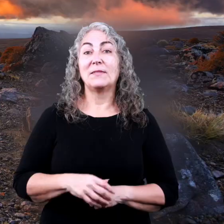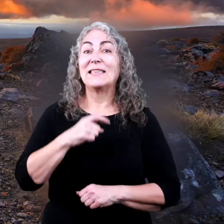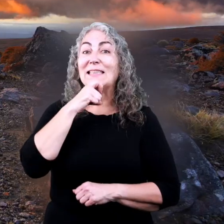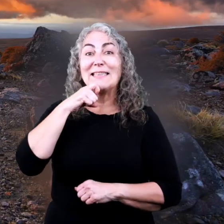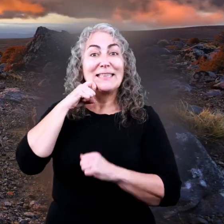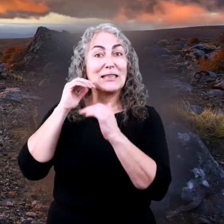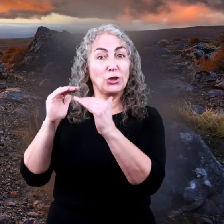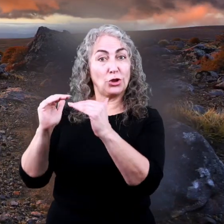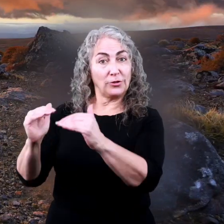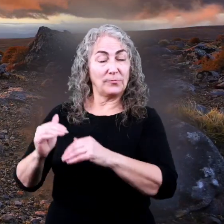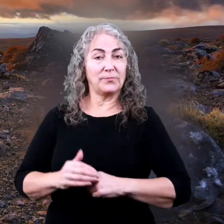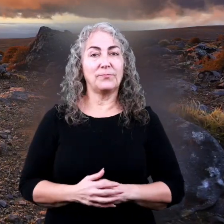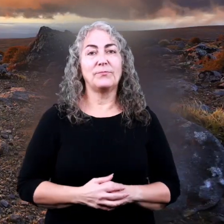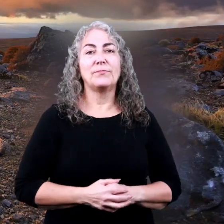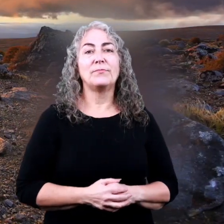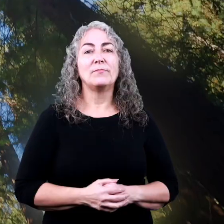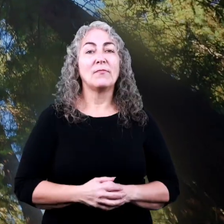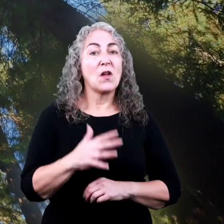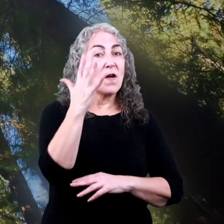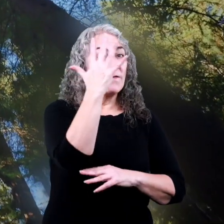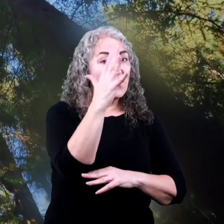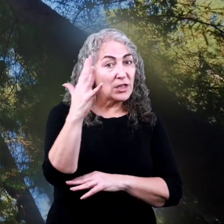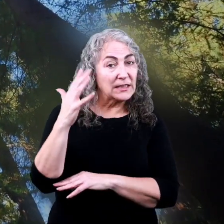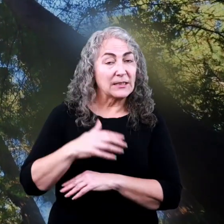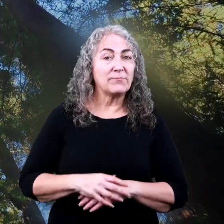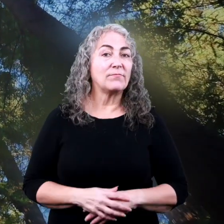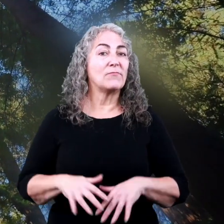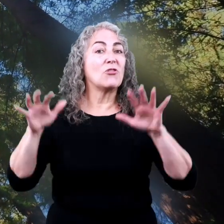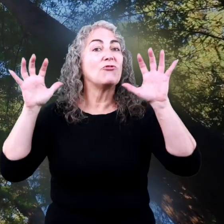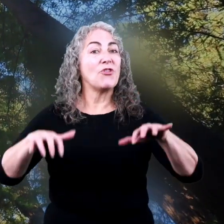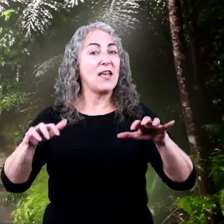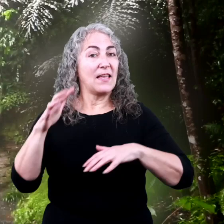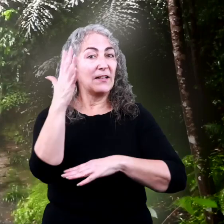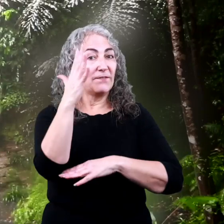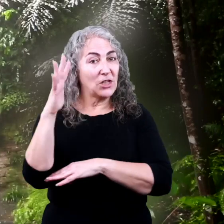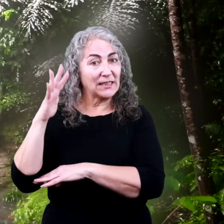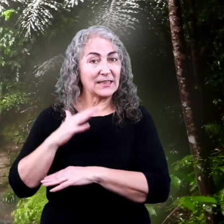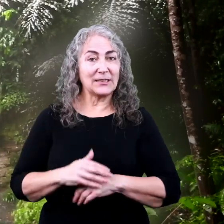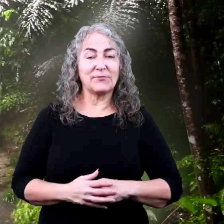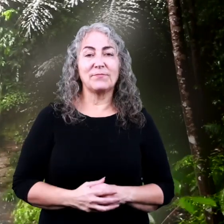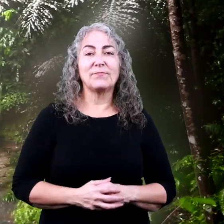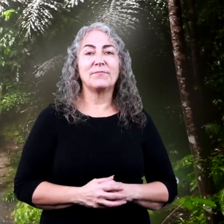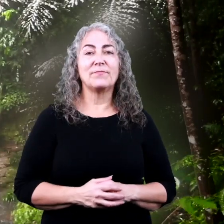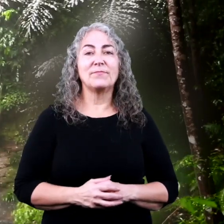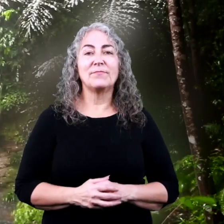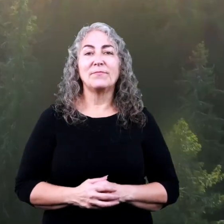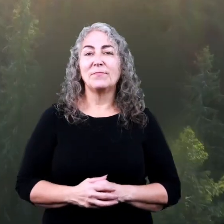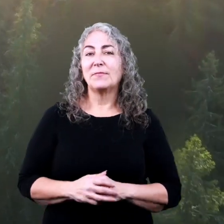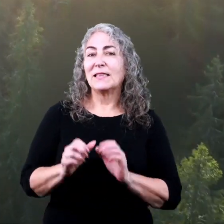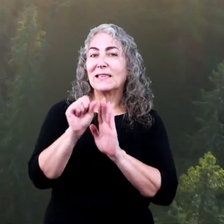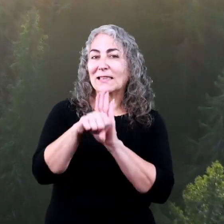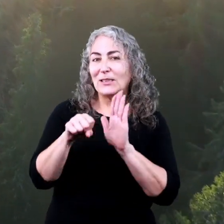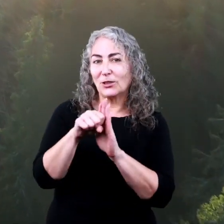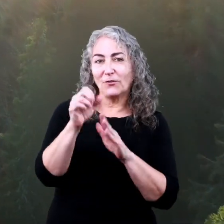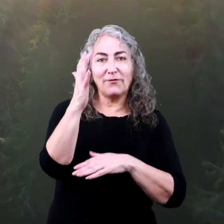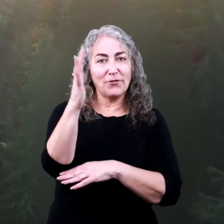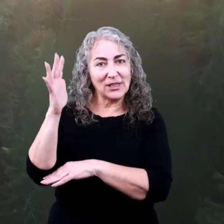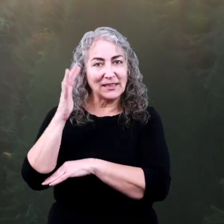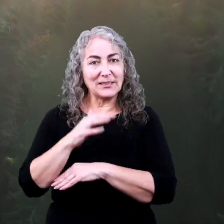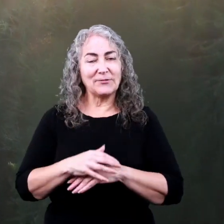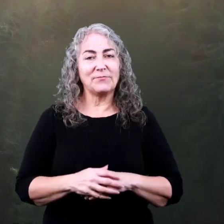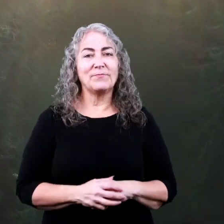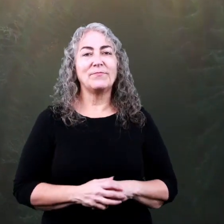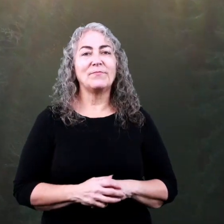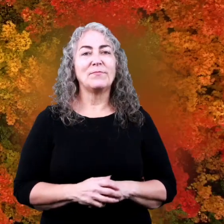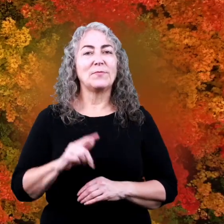Desert Forest Rainforest Seasonal Forest